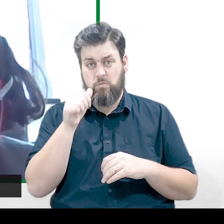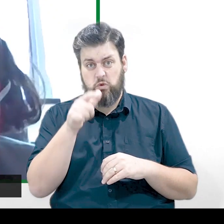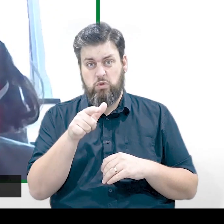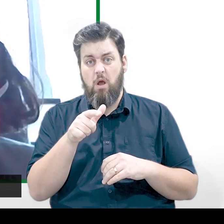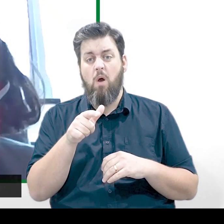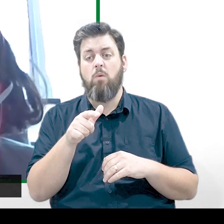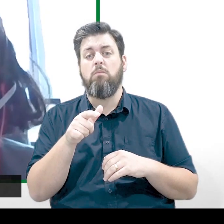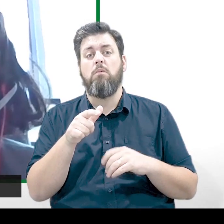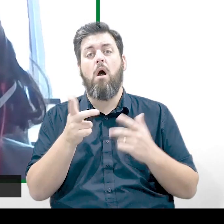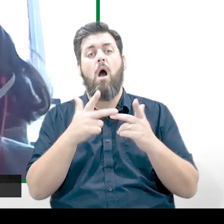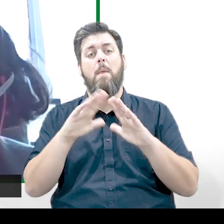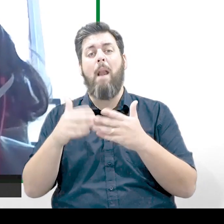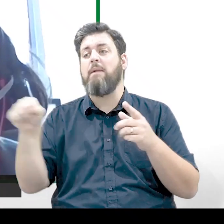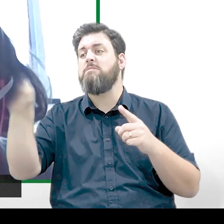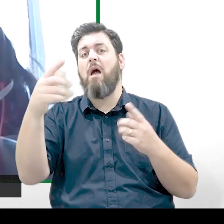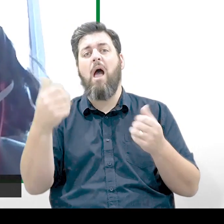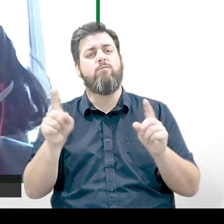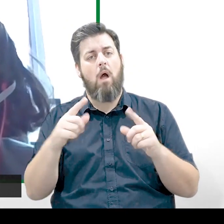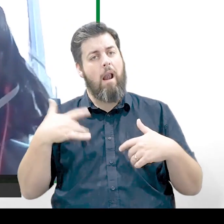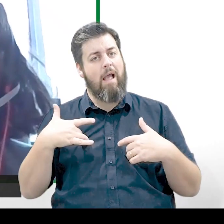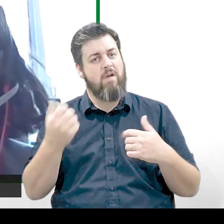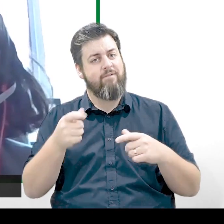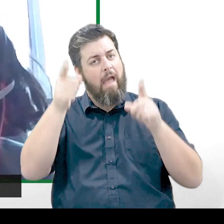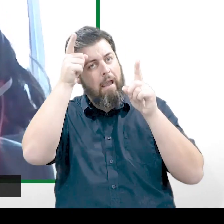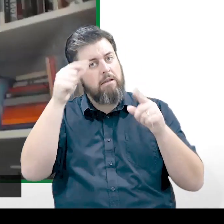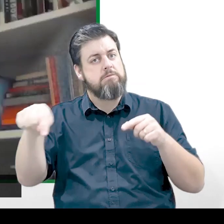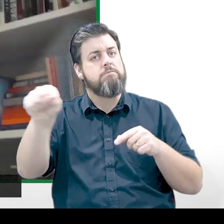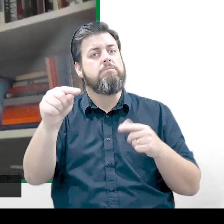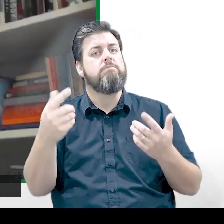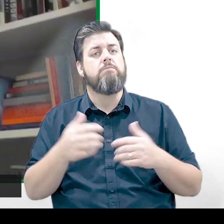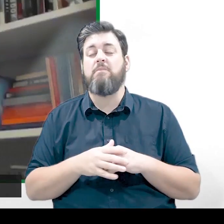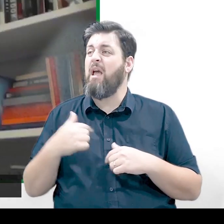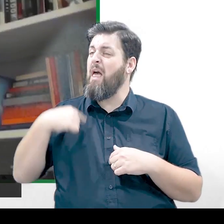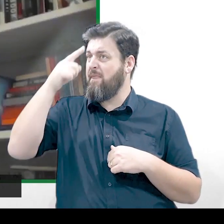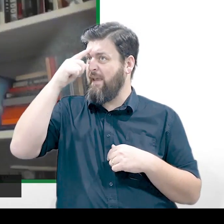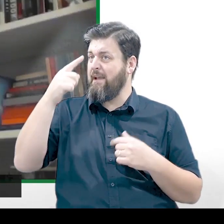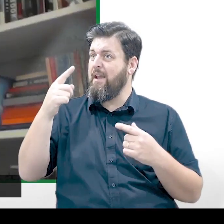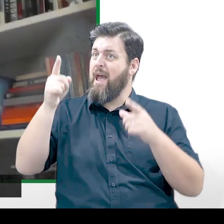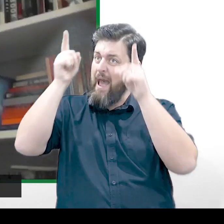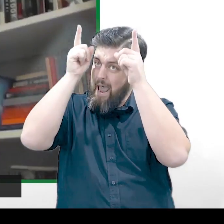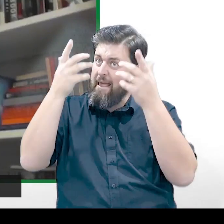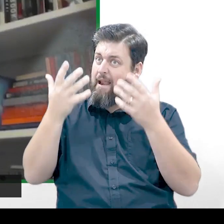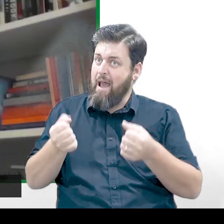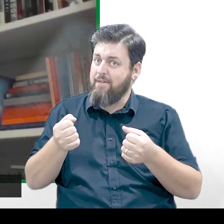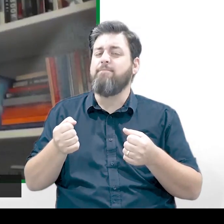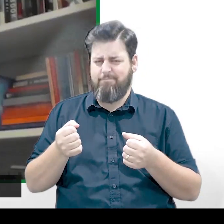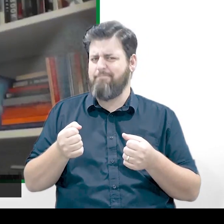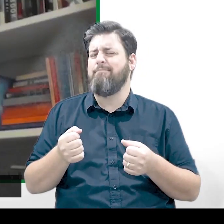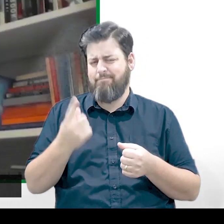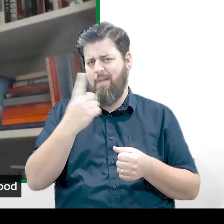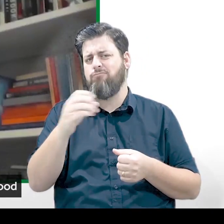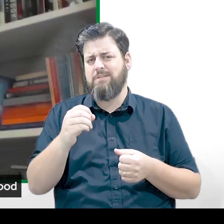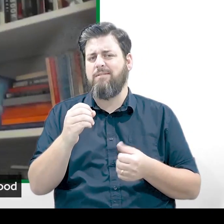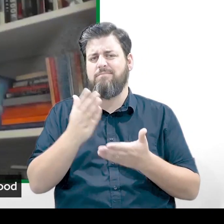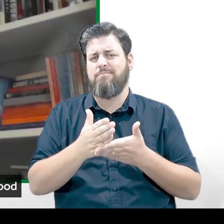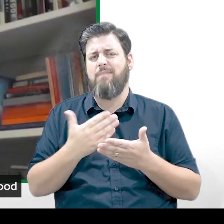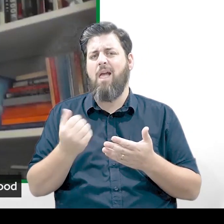else is out there? For example, aliens, do you think they exist? Do I think aliens exist? I absolutely think aliens exist